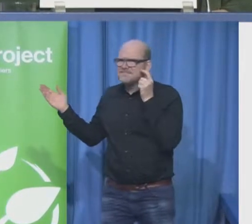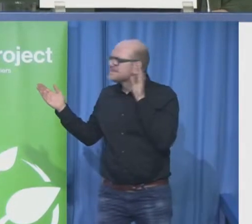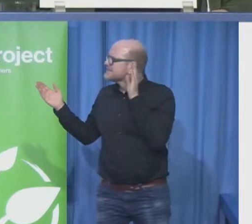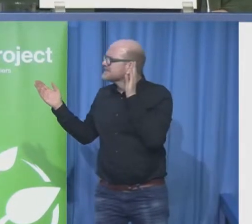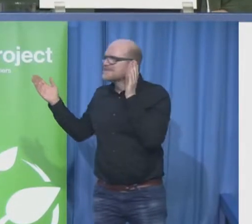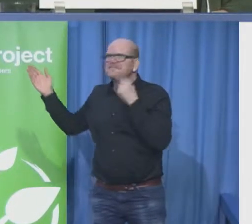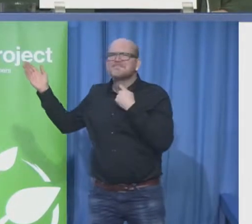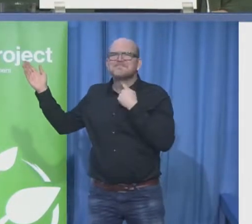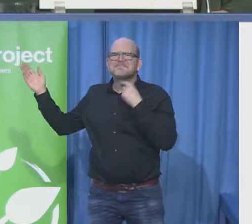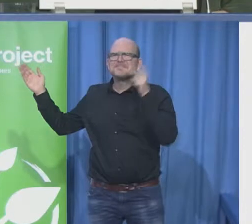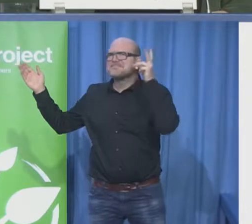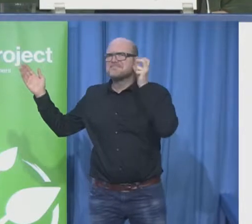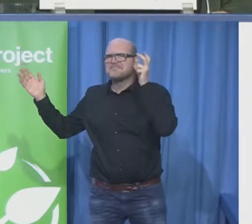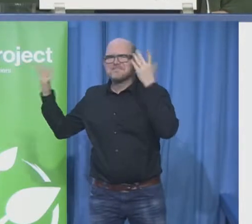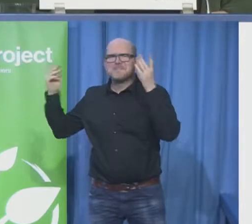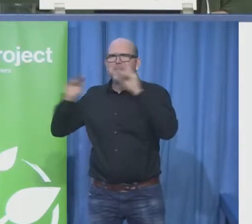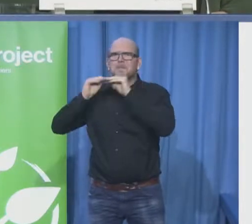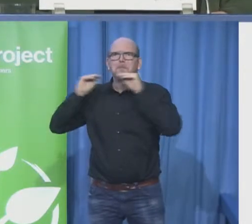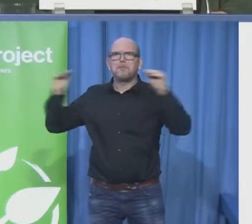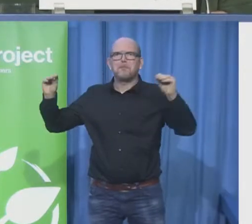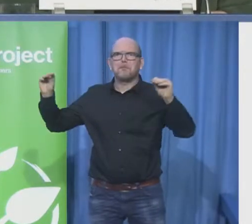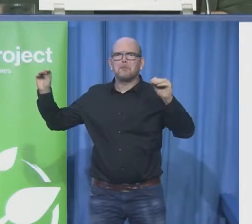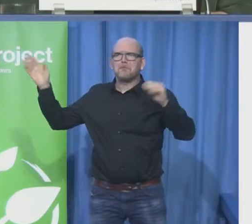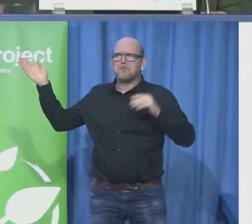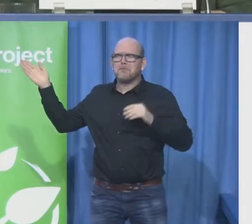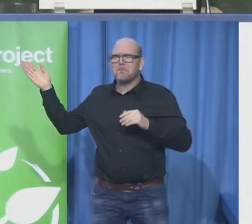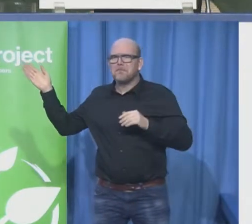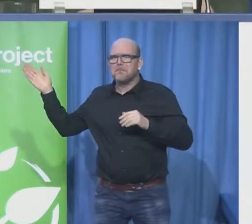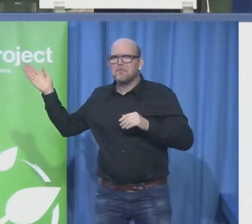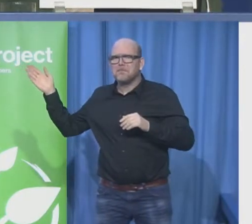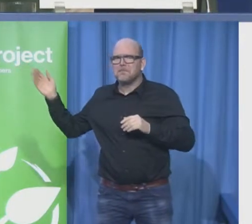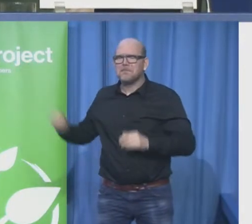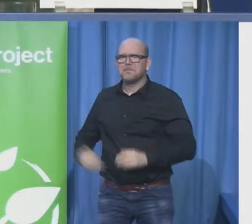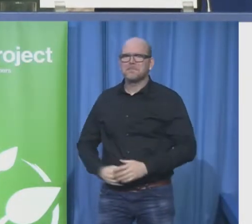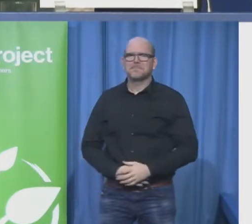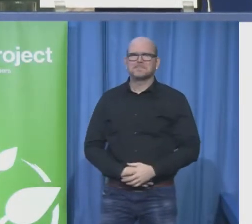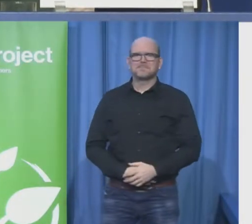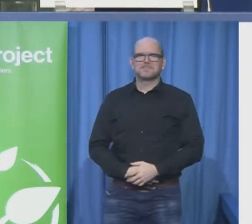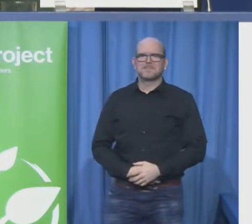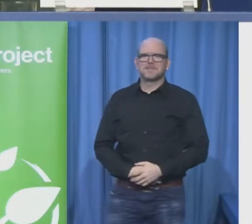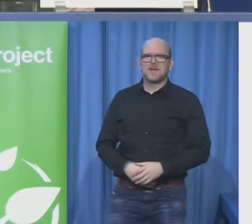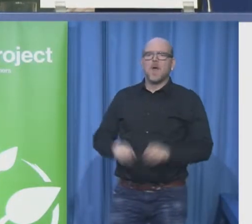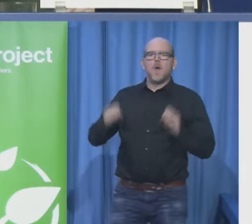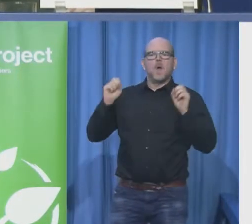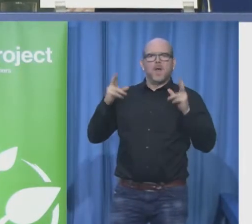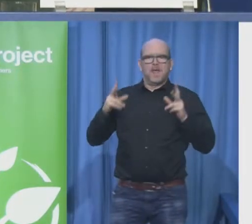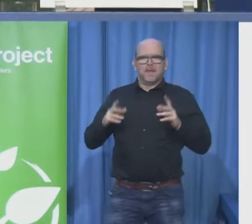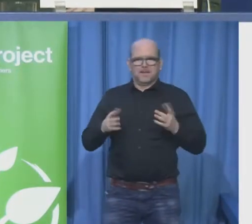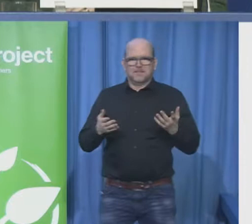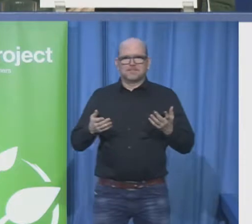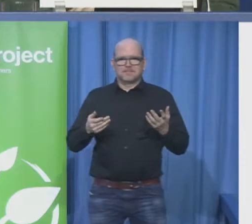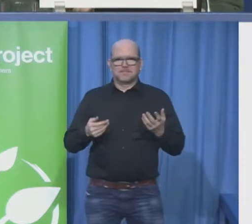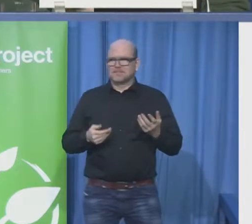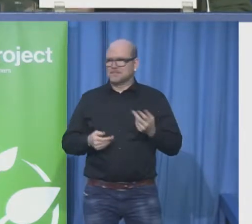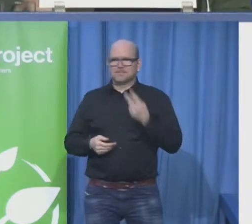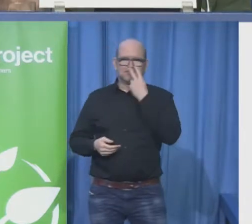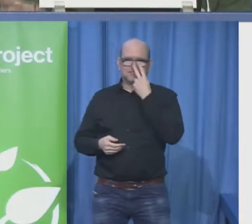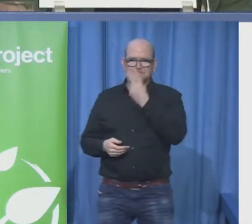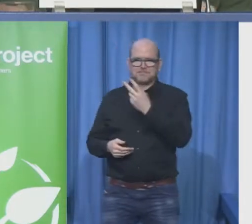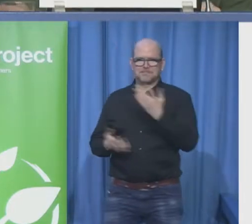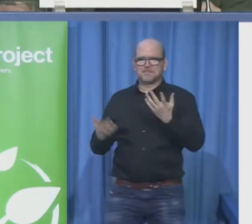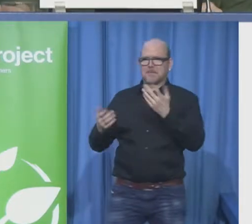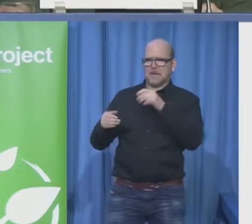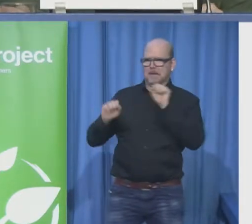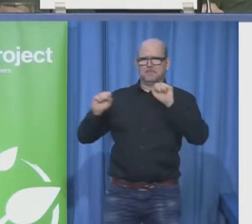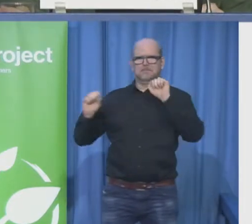you said using cash machines is difficult when you're visually impaired hello my name is chris mccoslin